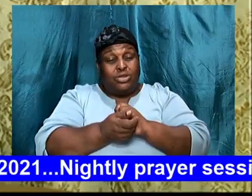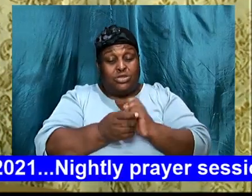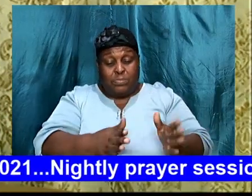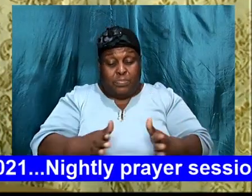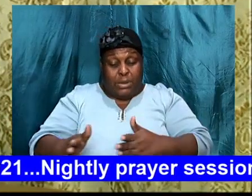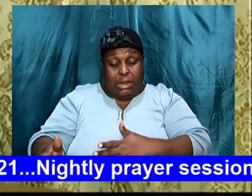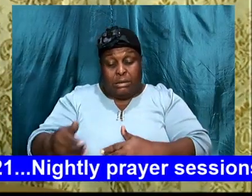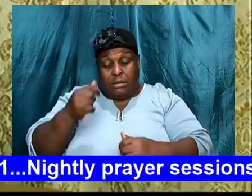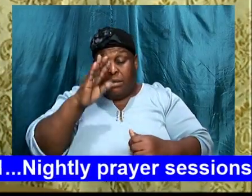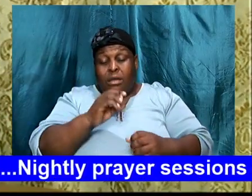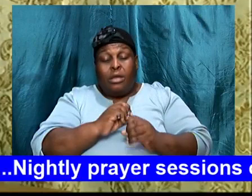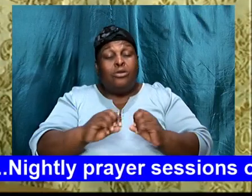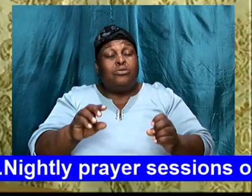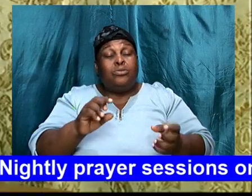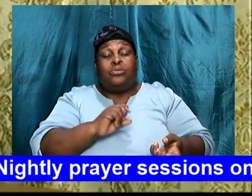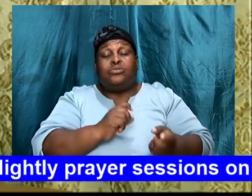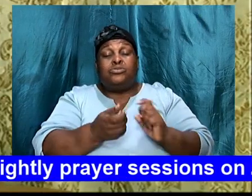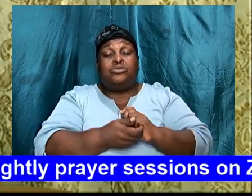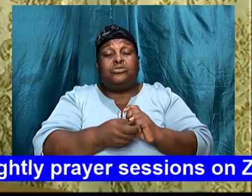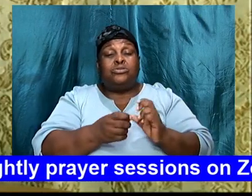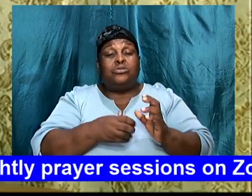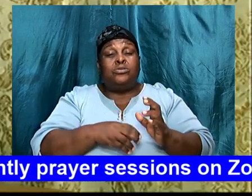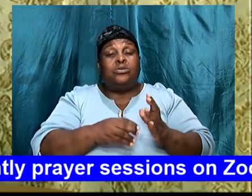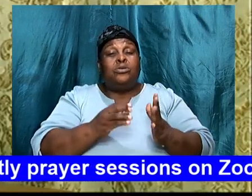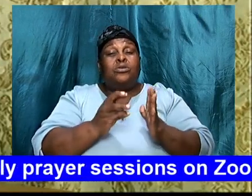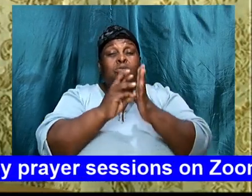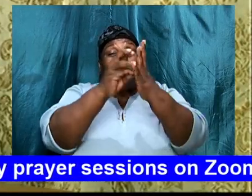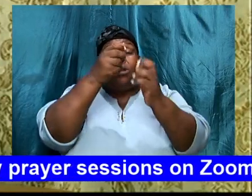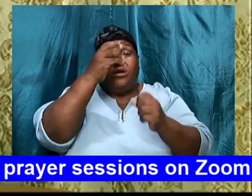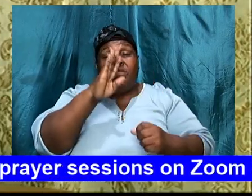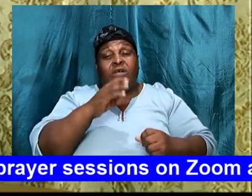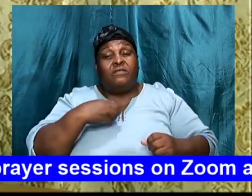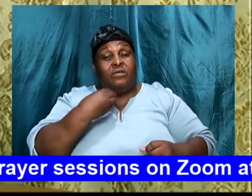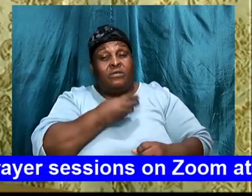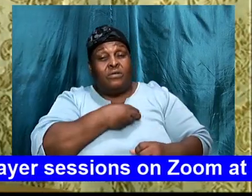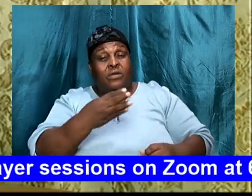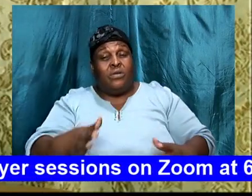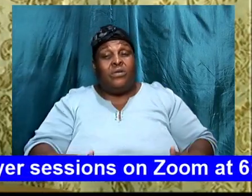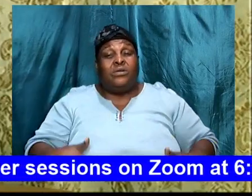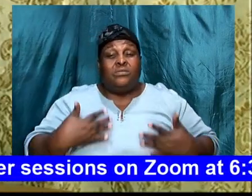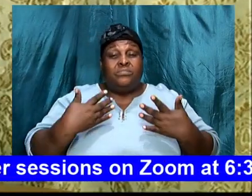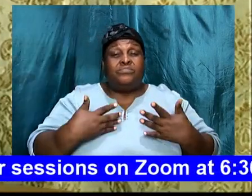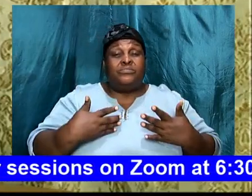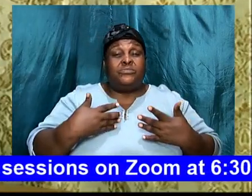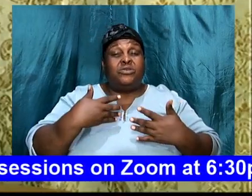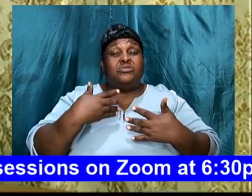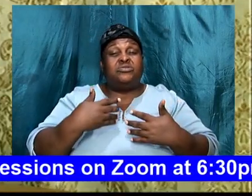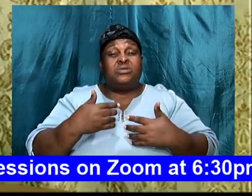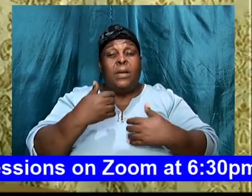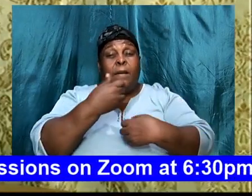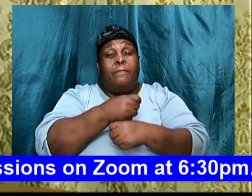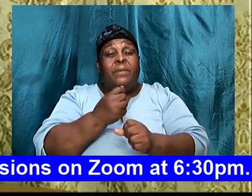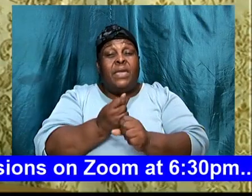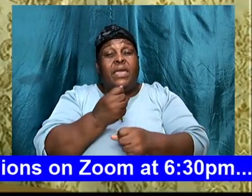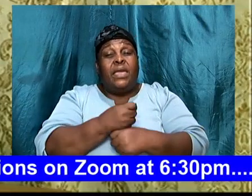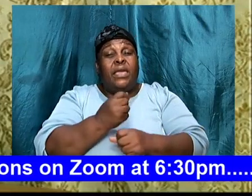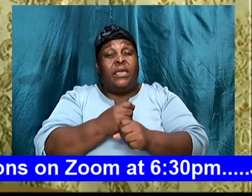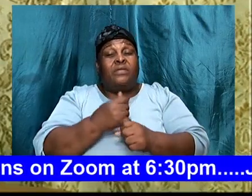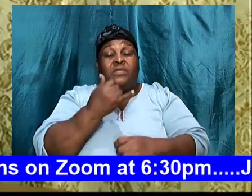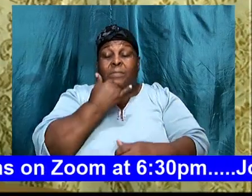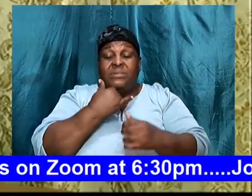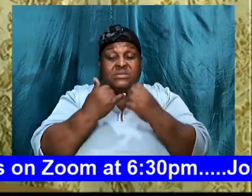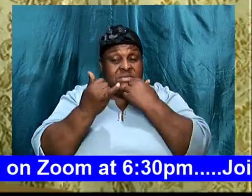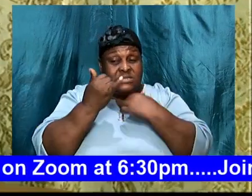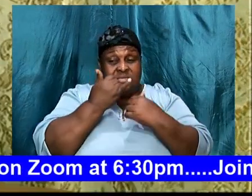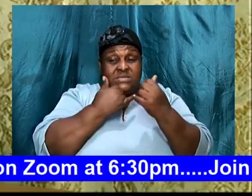it is just that, He allows us, to make our decision, I would want to tell us, I that with free will, comes with, with responsibility,